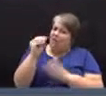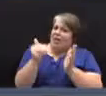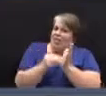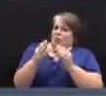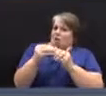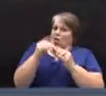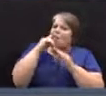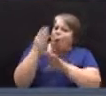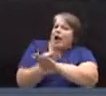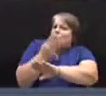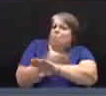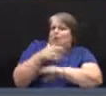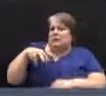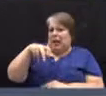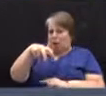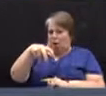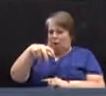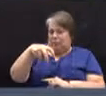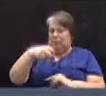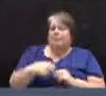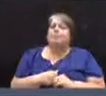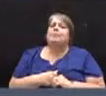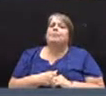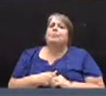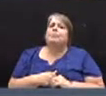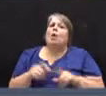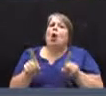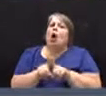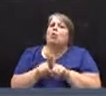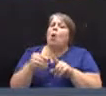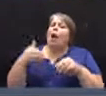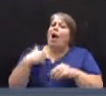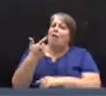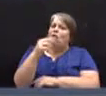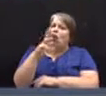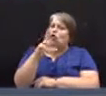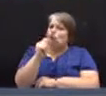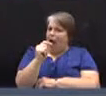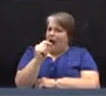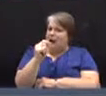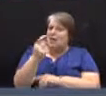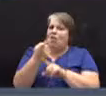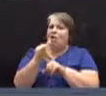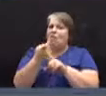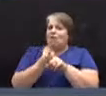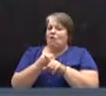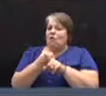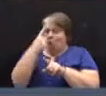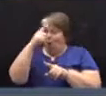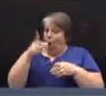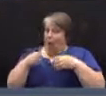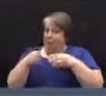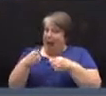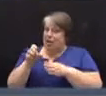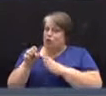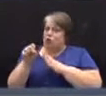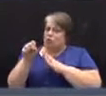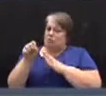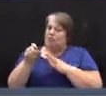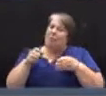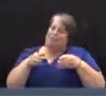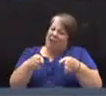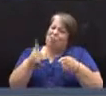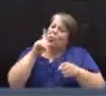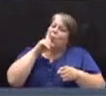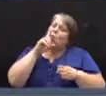improvements, and we have also a grant for Main Street to do the east side, which is a pretty large